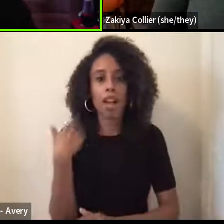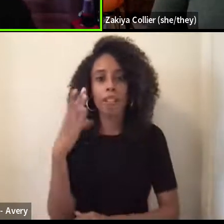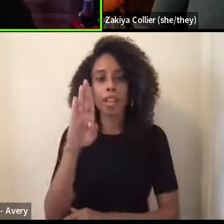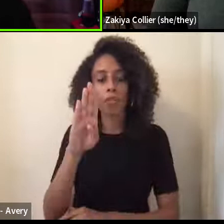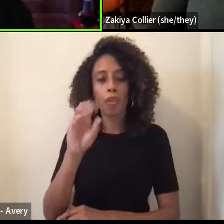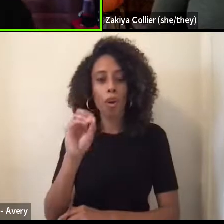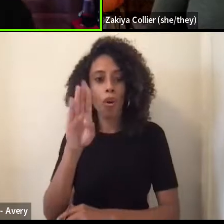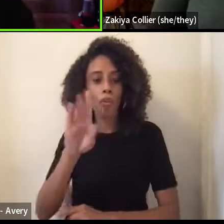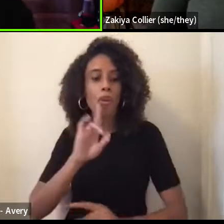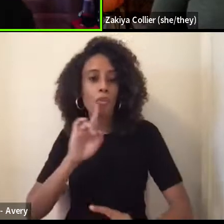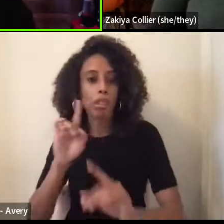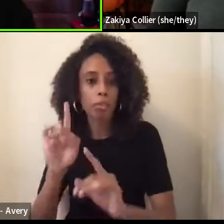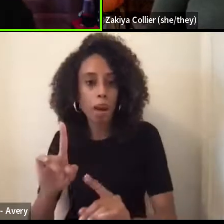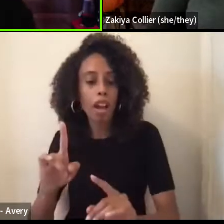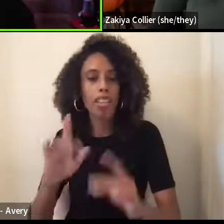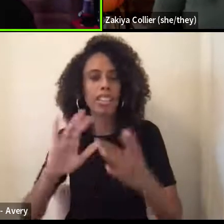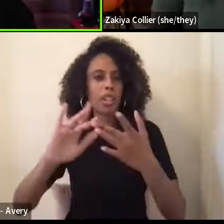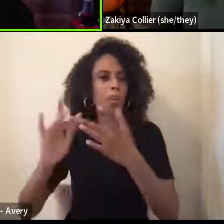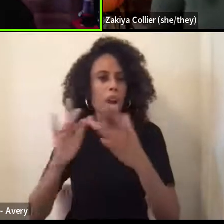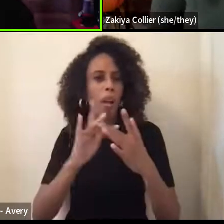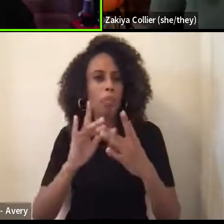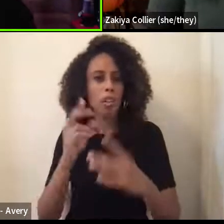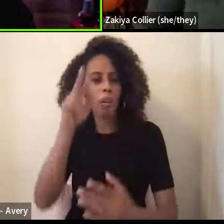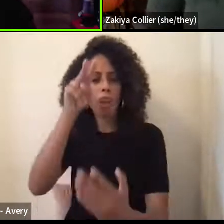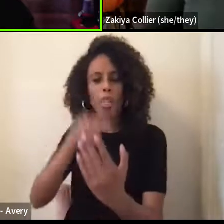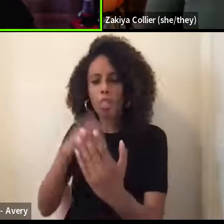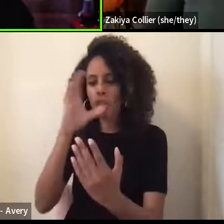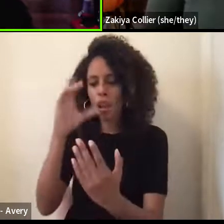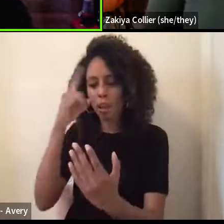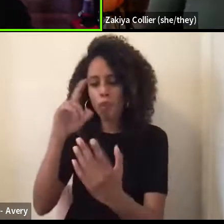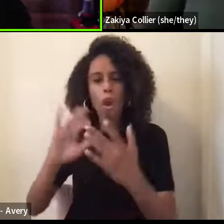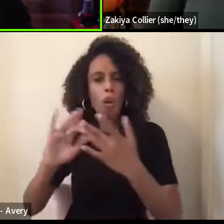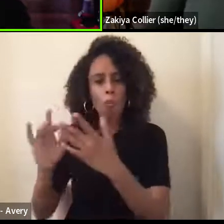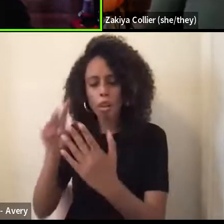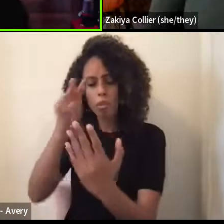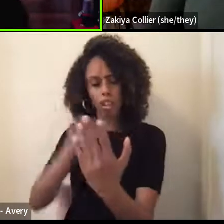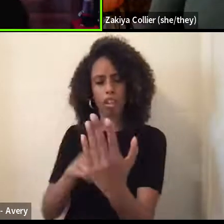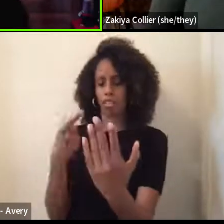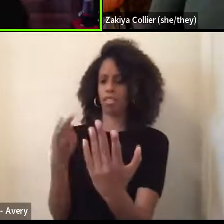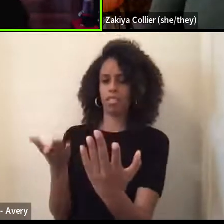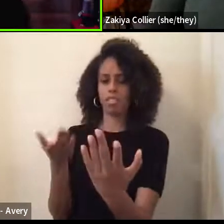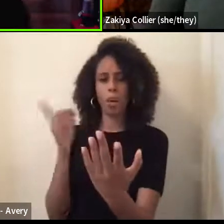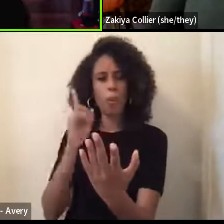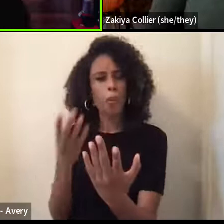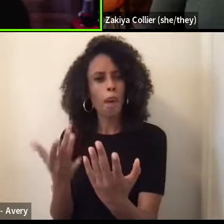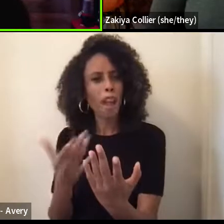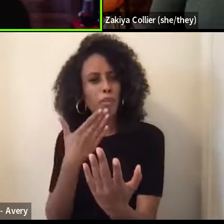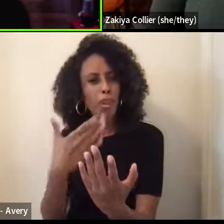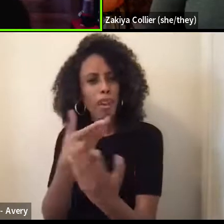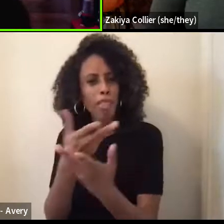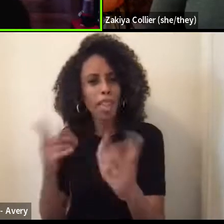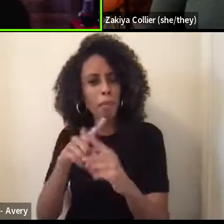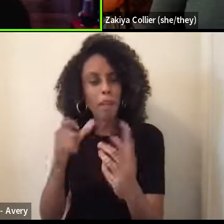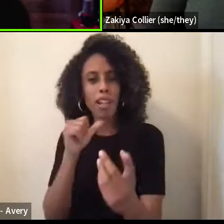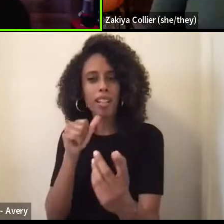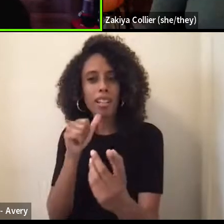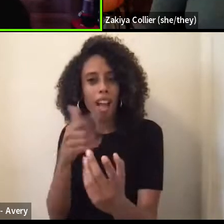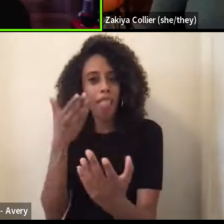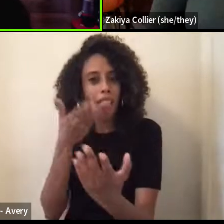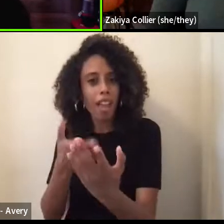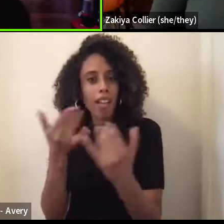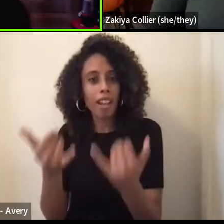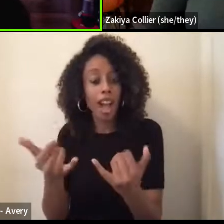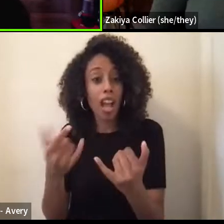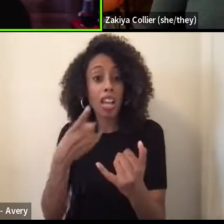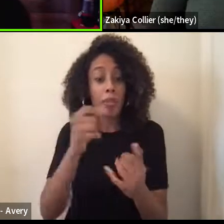know, response to a website where you're like, wait a minute, this was some really good stuff, but it's no longer there. And it could be a local media agency or